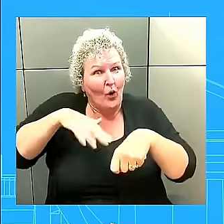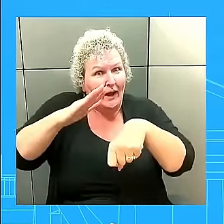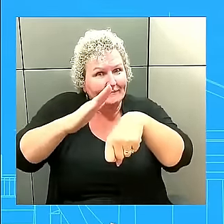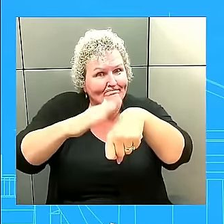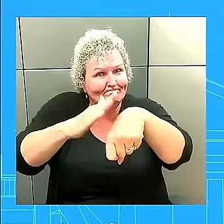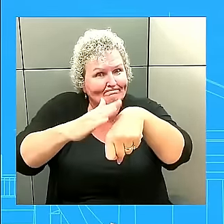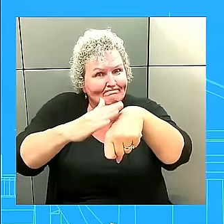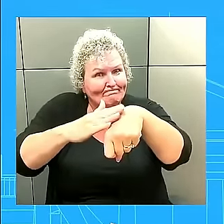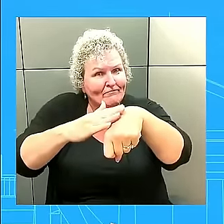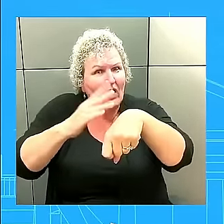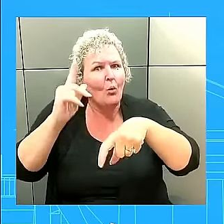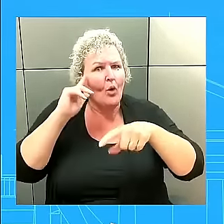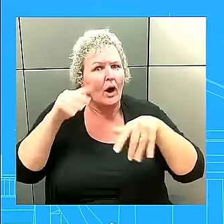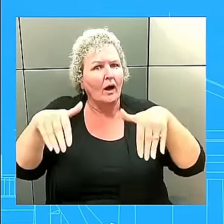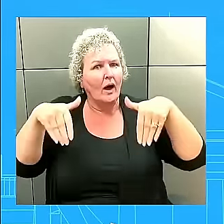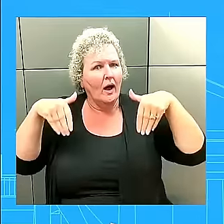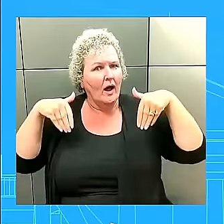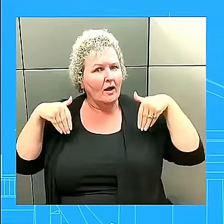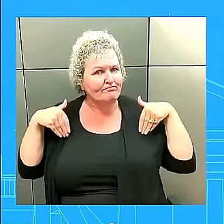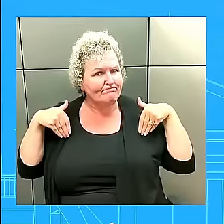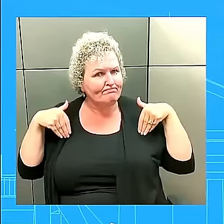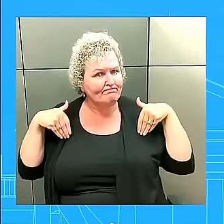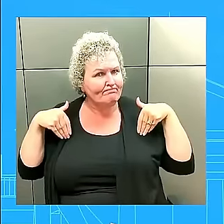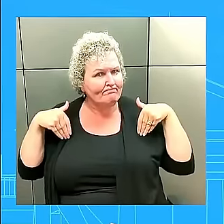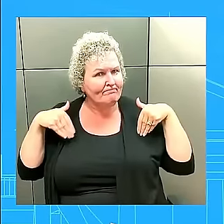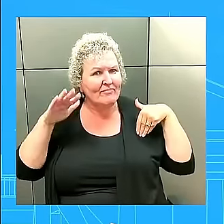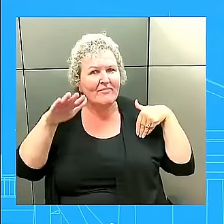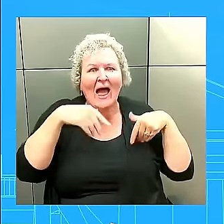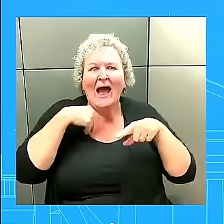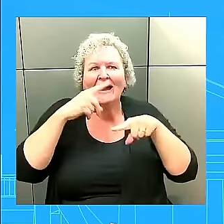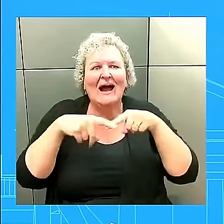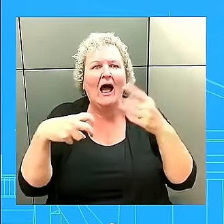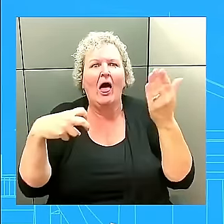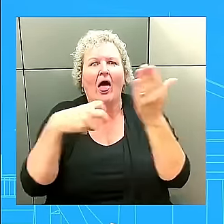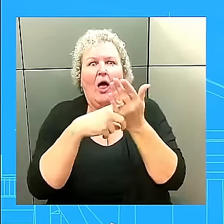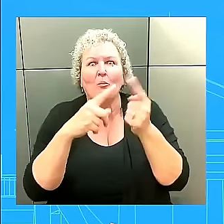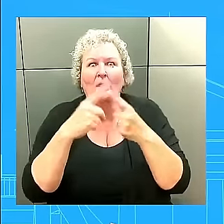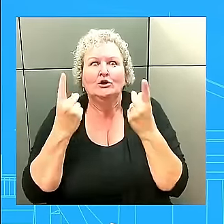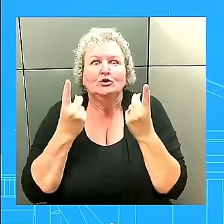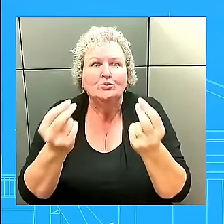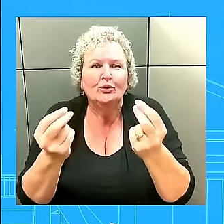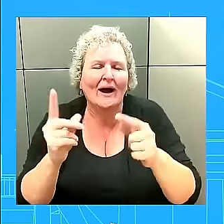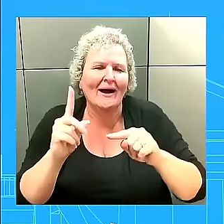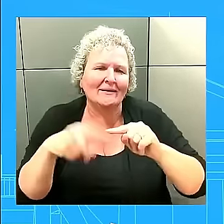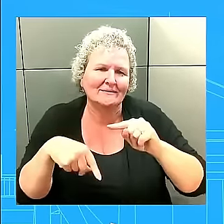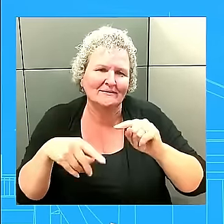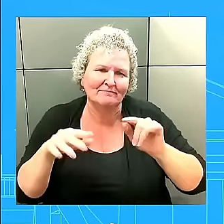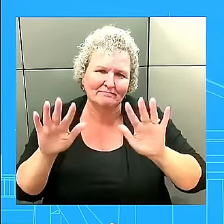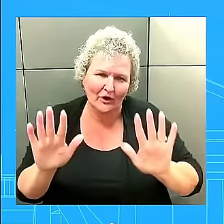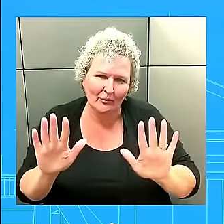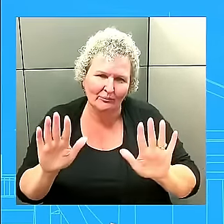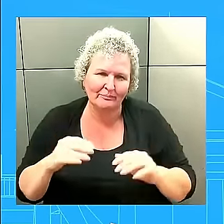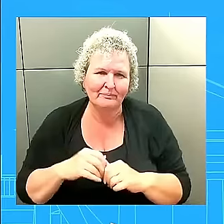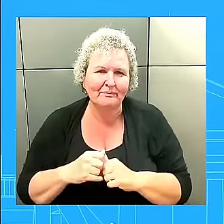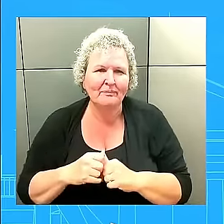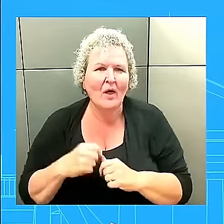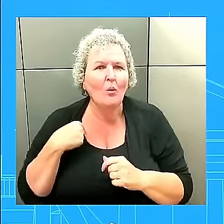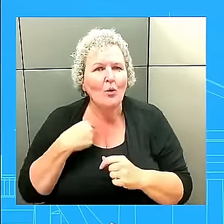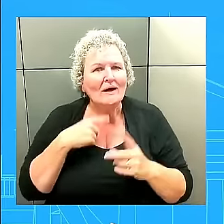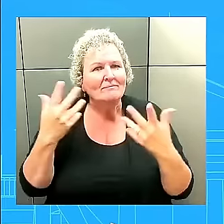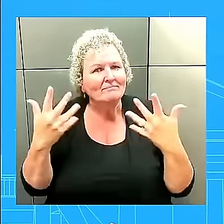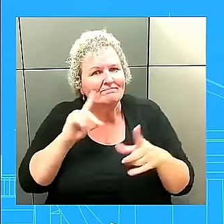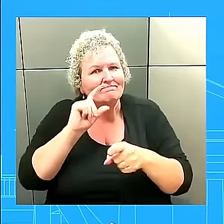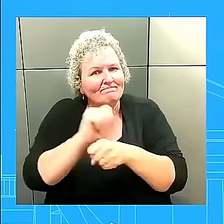sanctions on before the man makes a decision, then he might as well just go ahead and do it. We did it anyway. And we, and we did levy sanctions on him, heavy